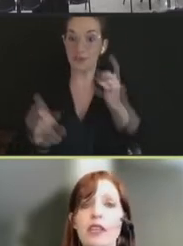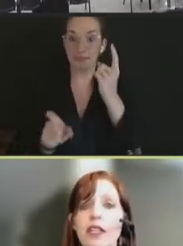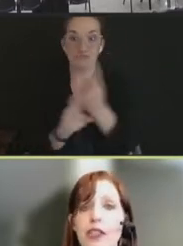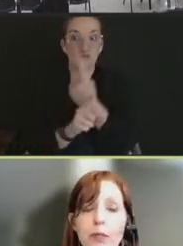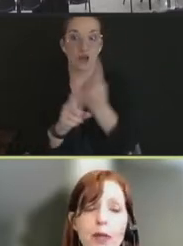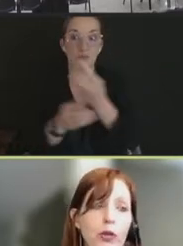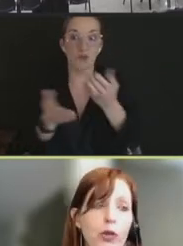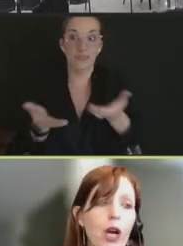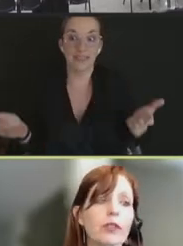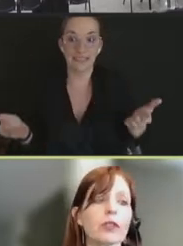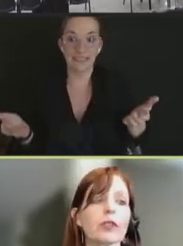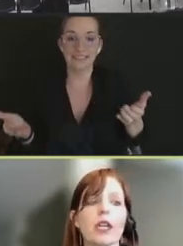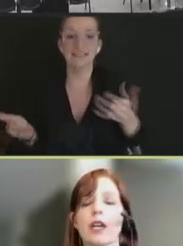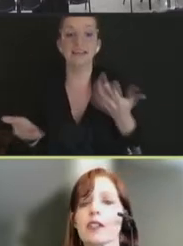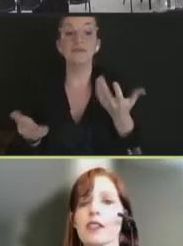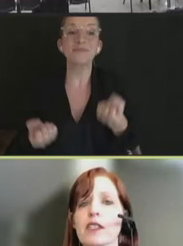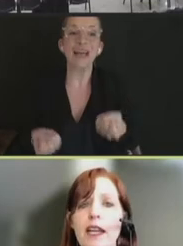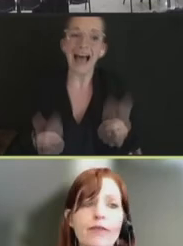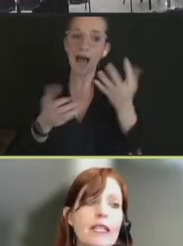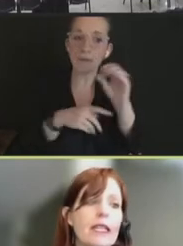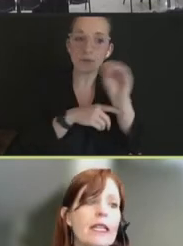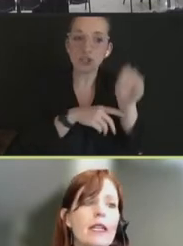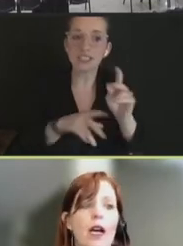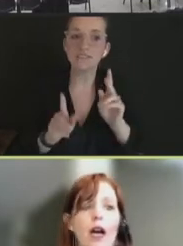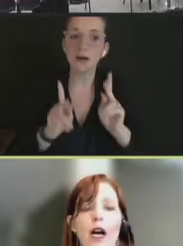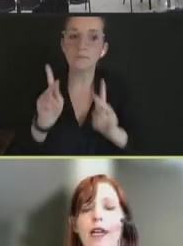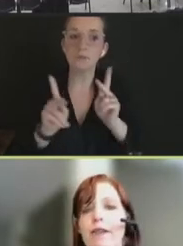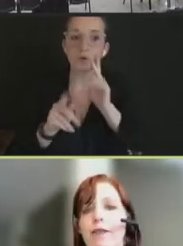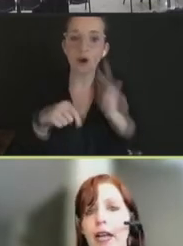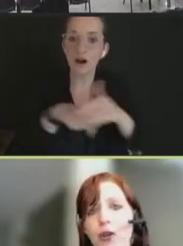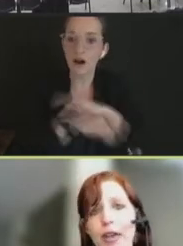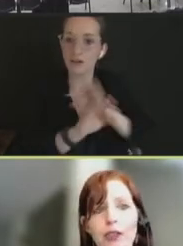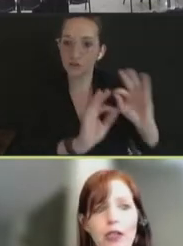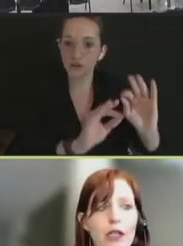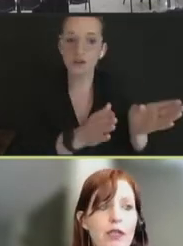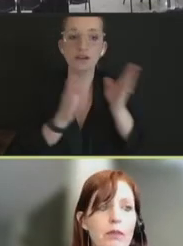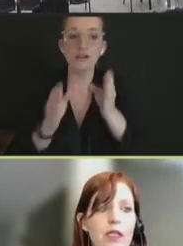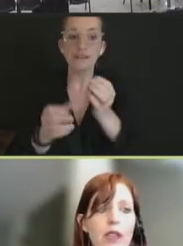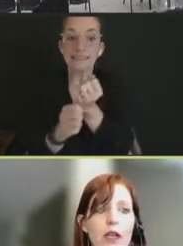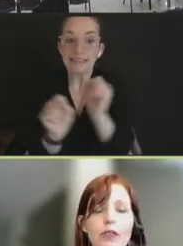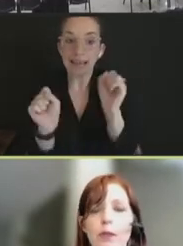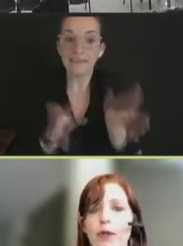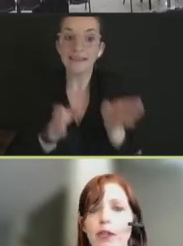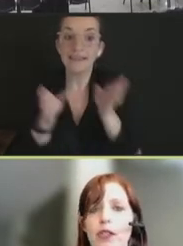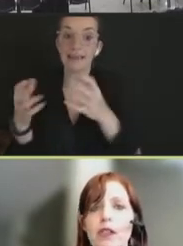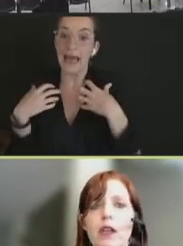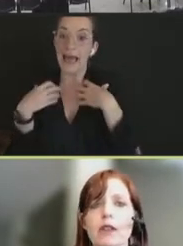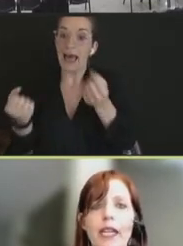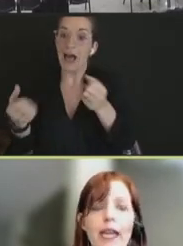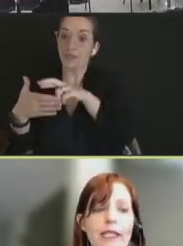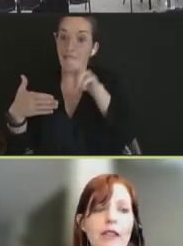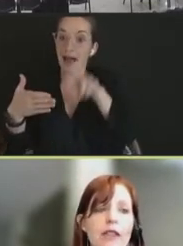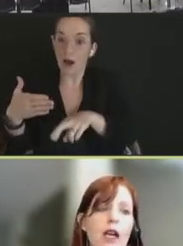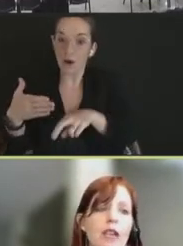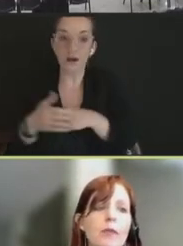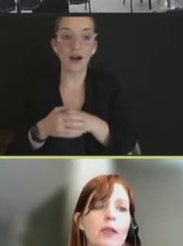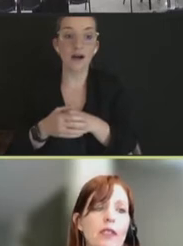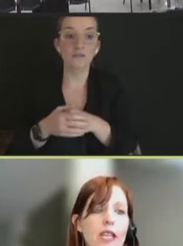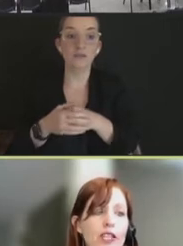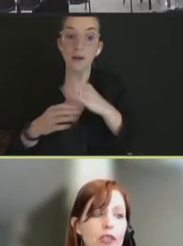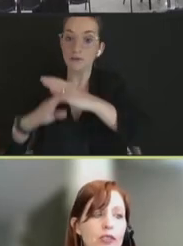the percentage of people covered, the safety, even health outcomes themselves, preventions of cases,